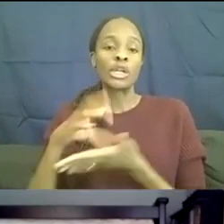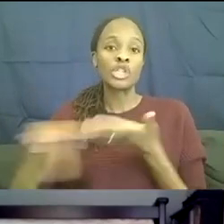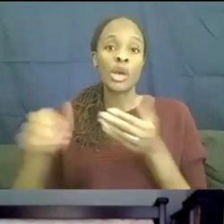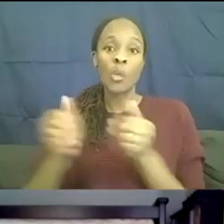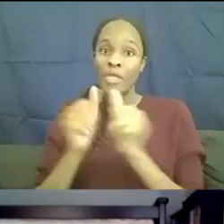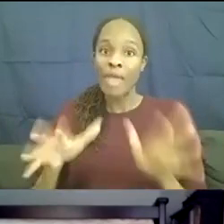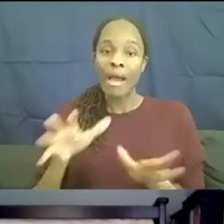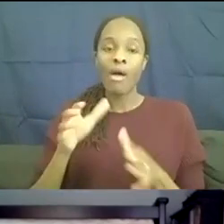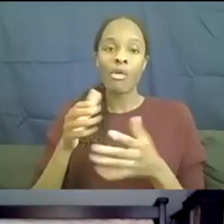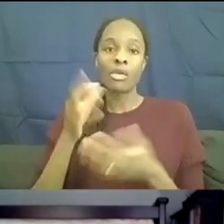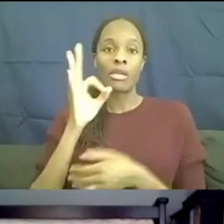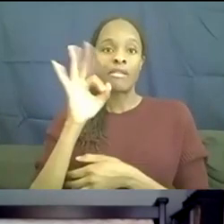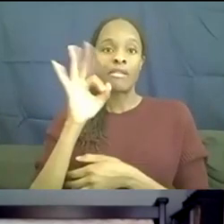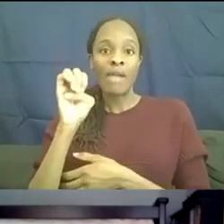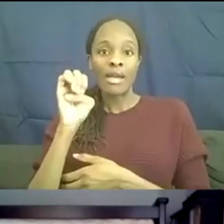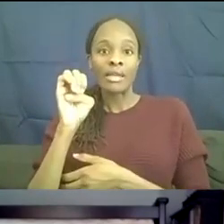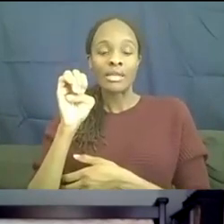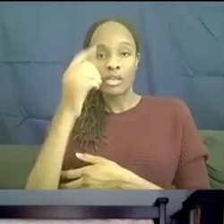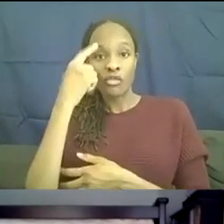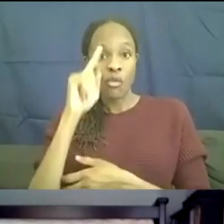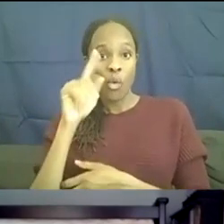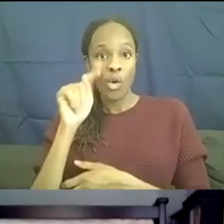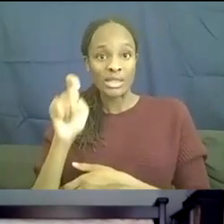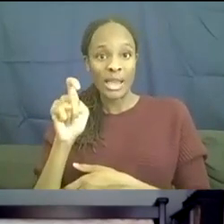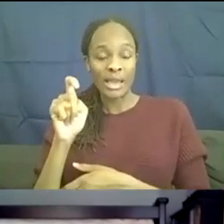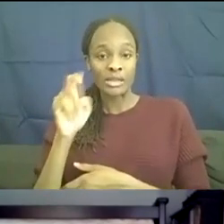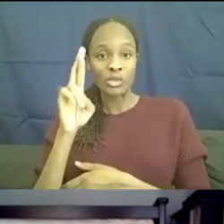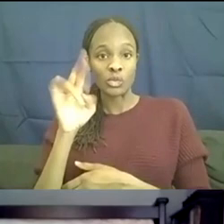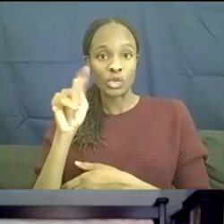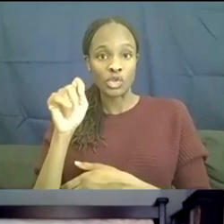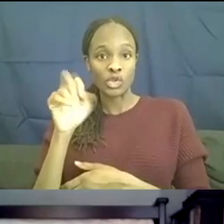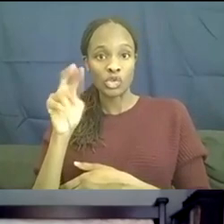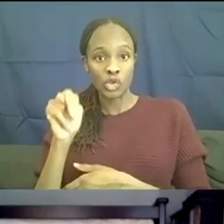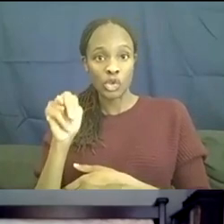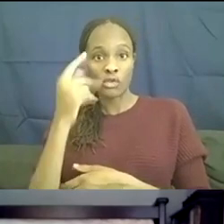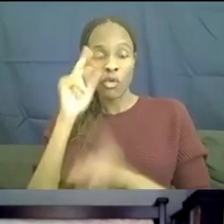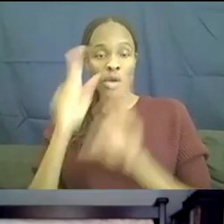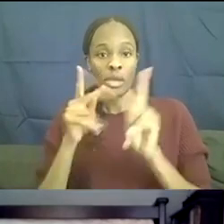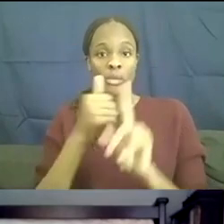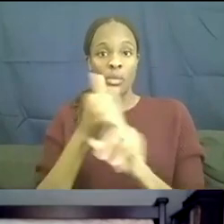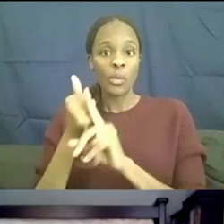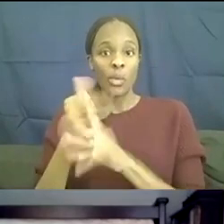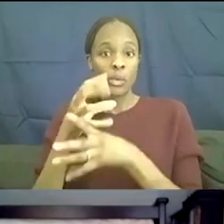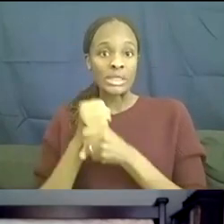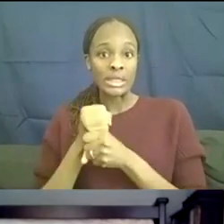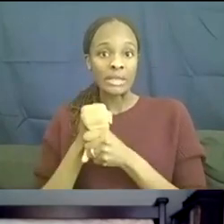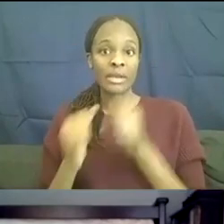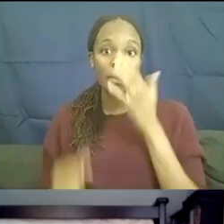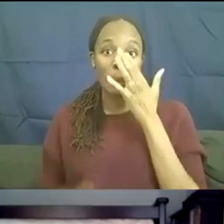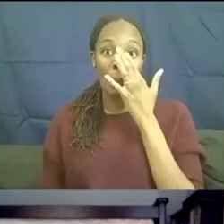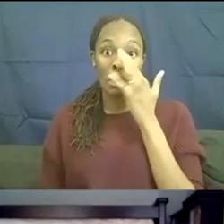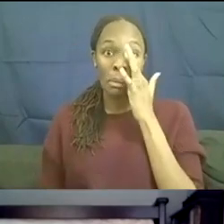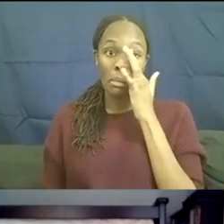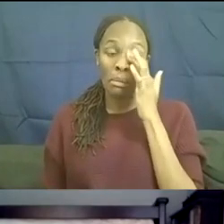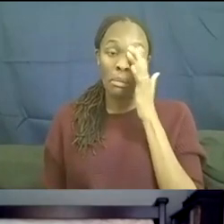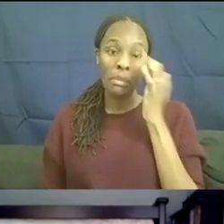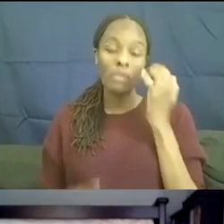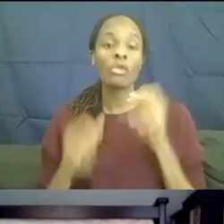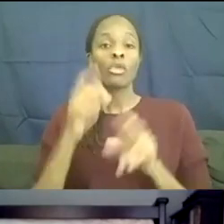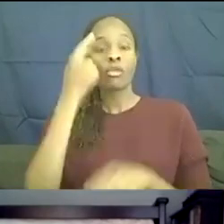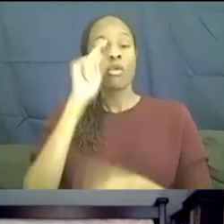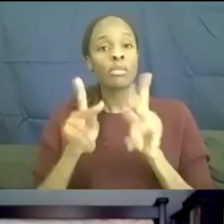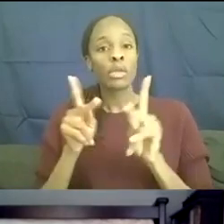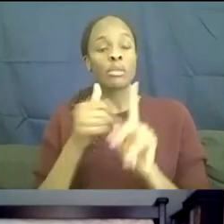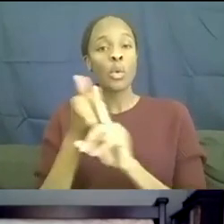furthermore, what is really important for folks who are receiving, furthermore, for people who